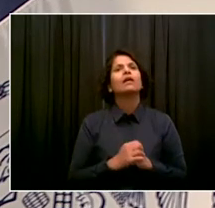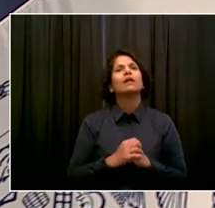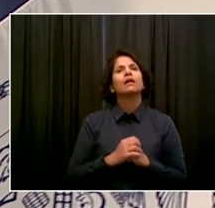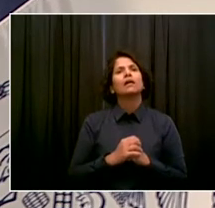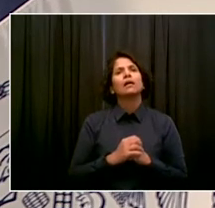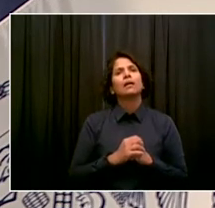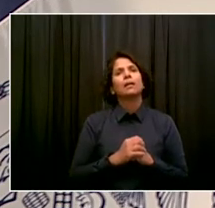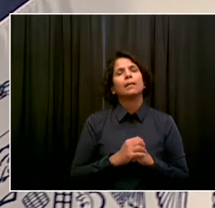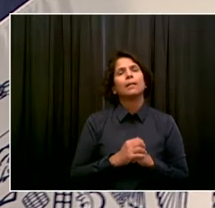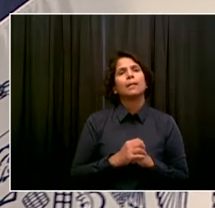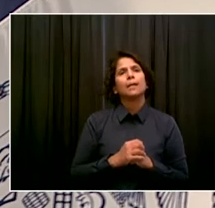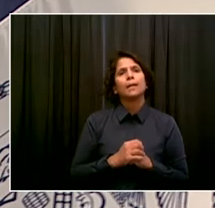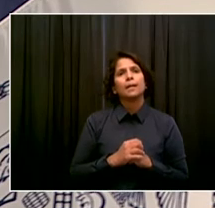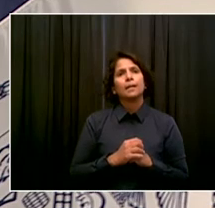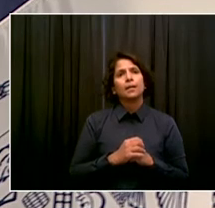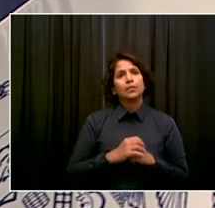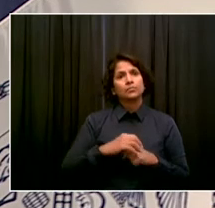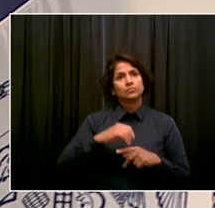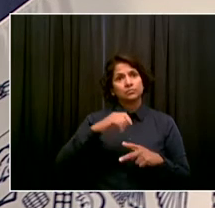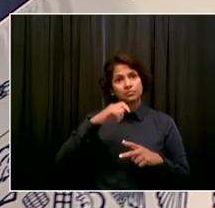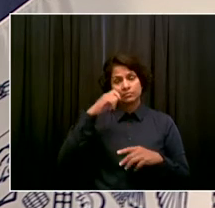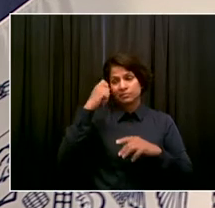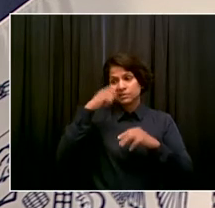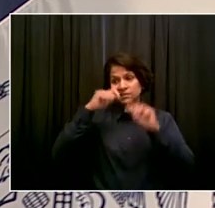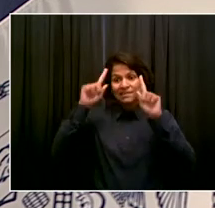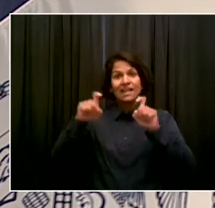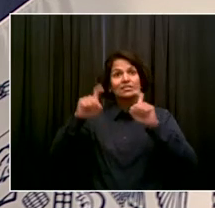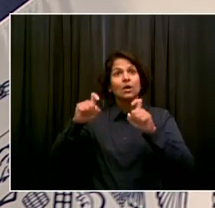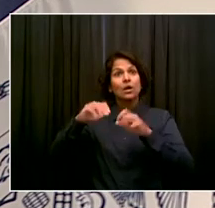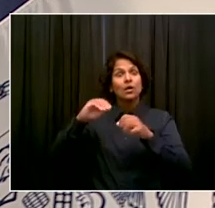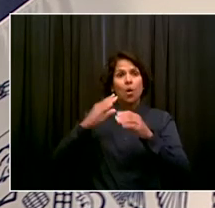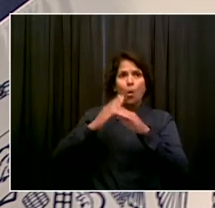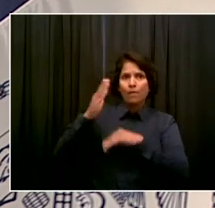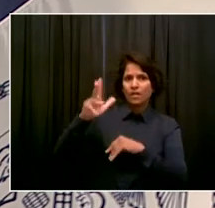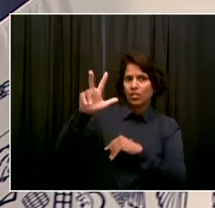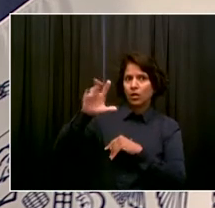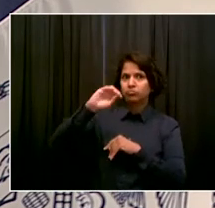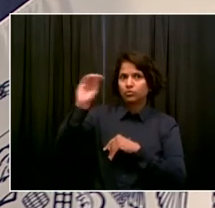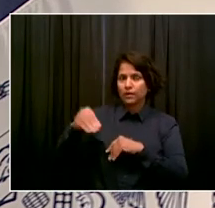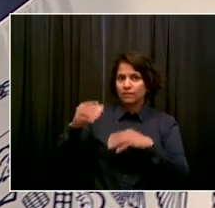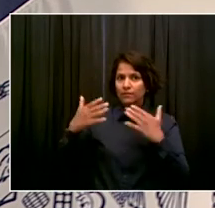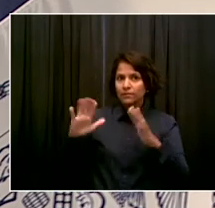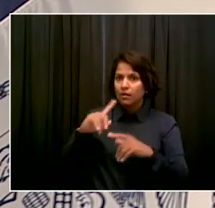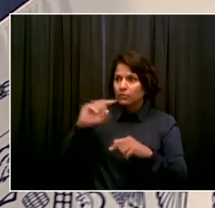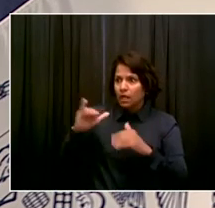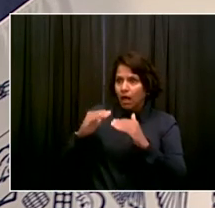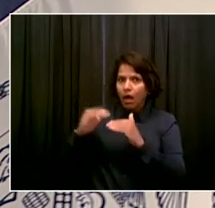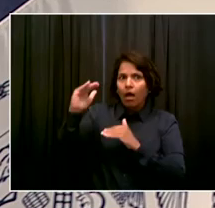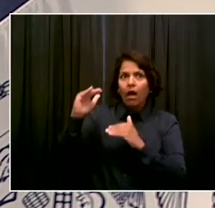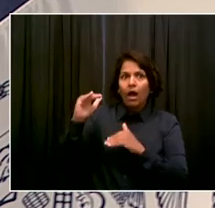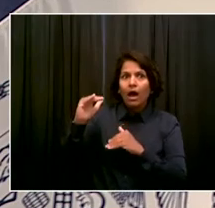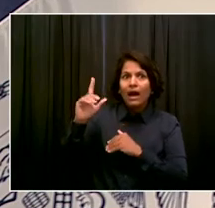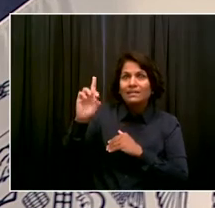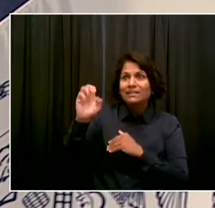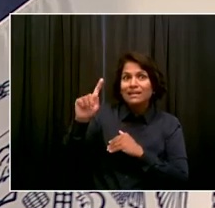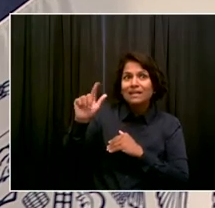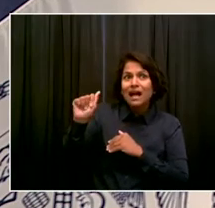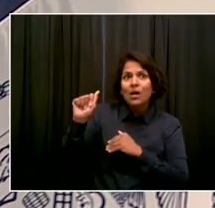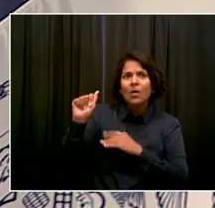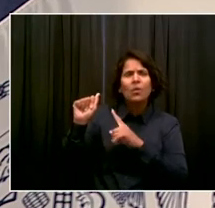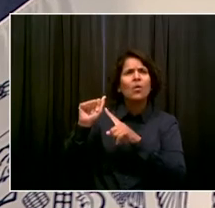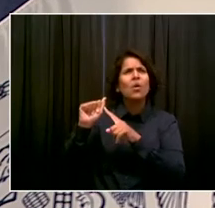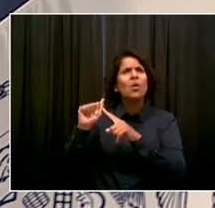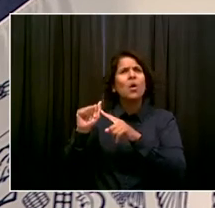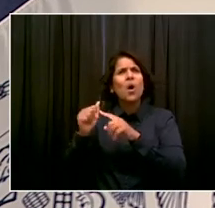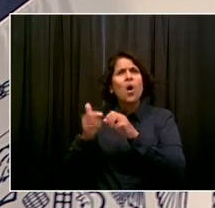3%, and the Delta variant has taught us that we still don't know a lot of things about the COVID-19 virus. We are still